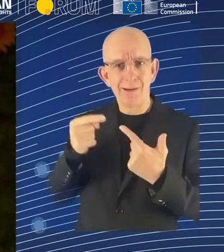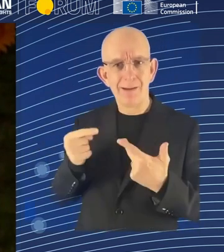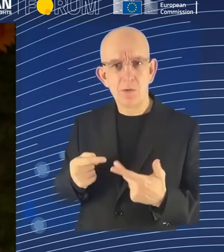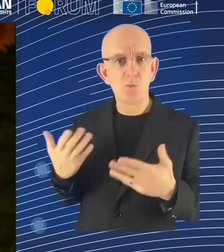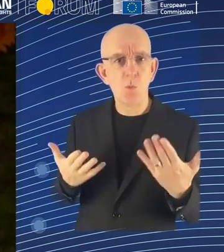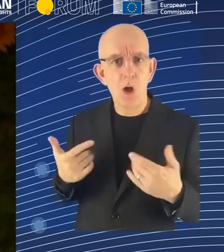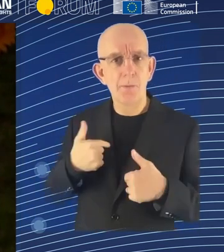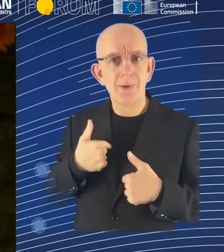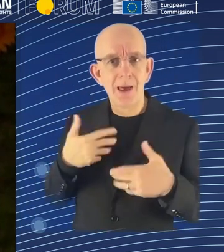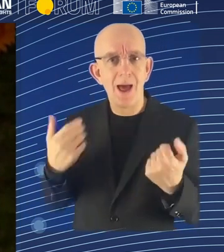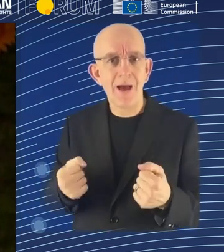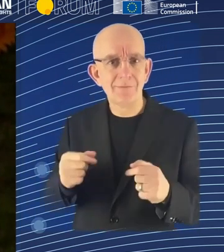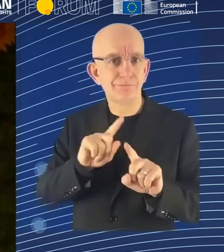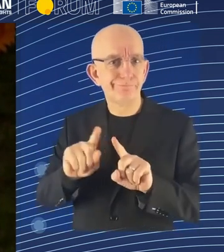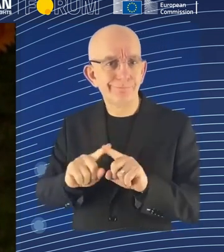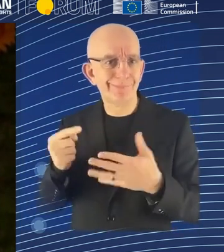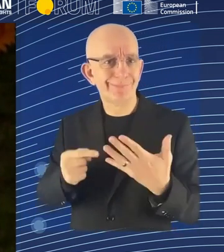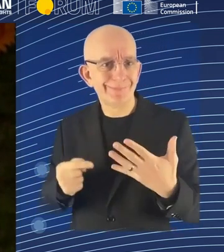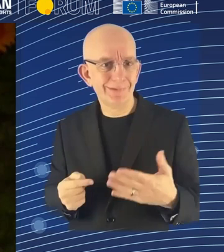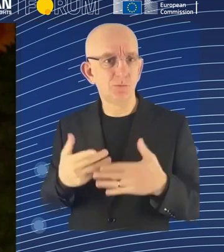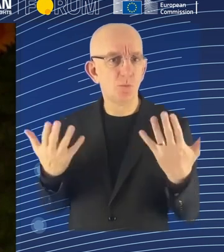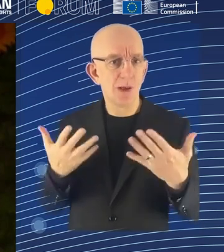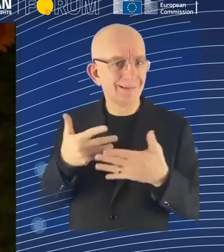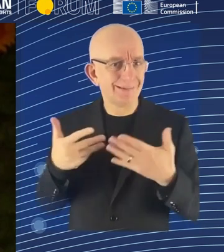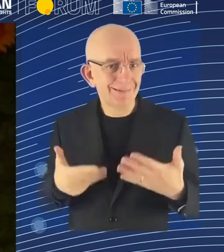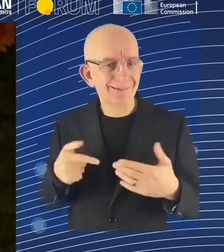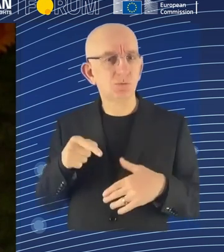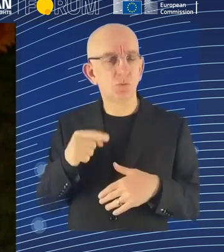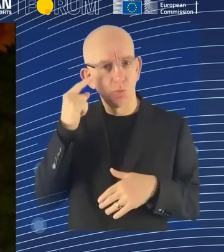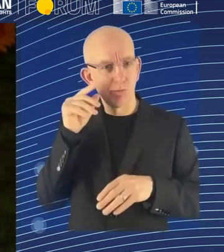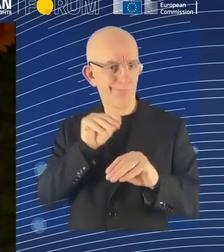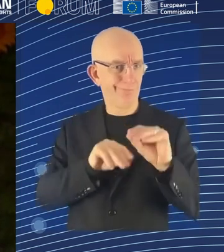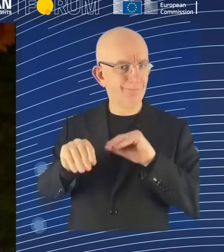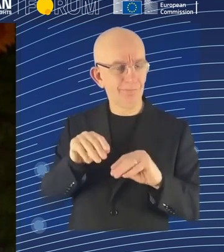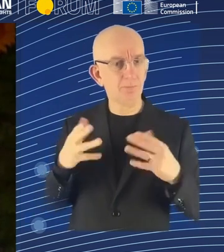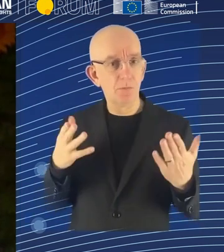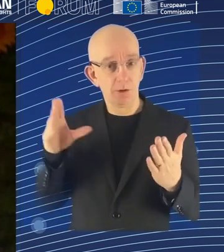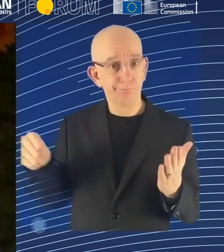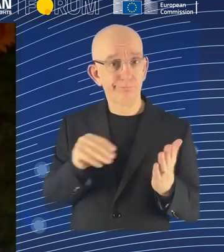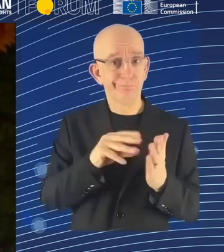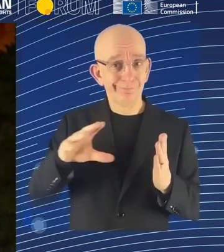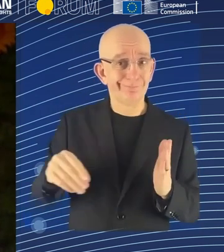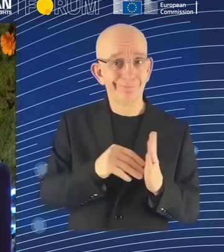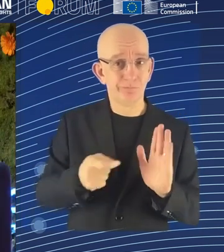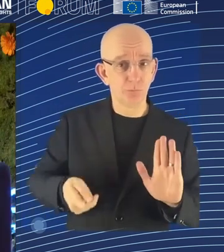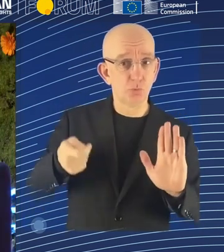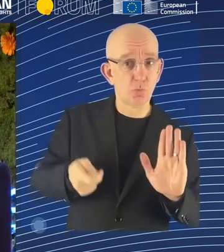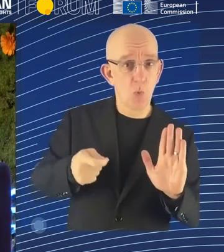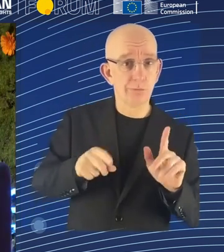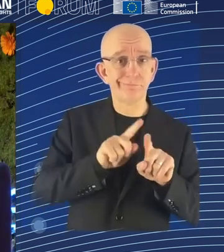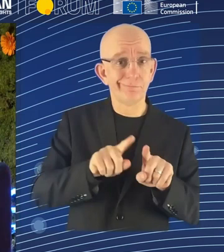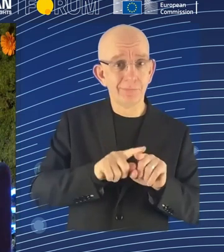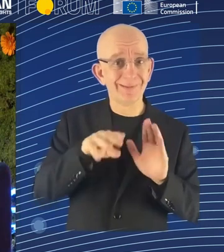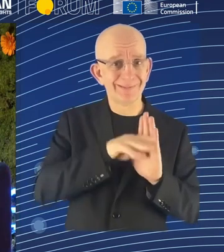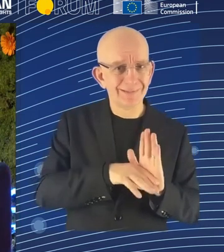social welfare workers are increasingly working with systems that are making decisions about care. And workers are reporting